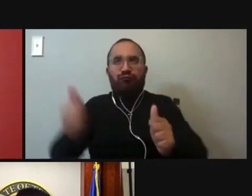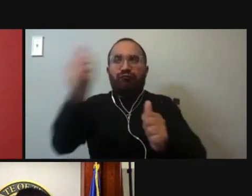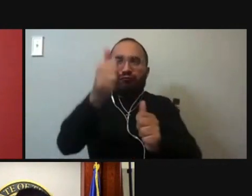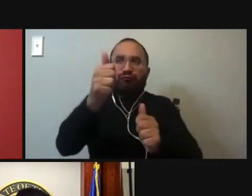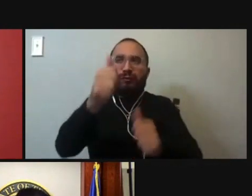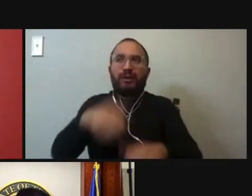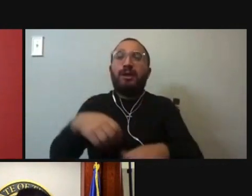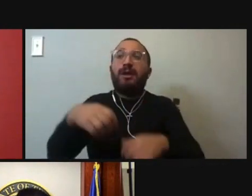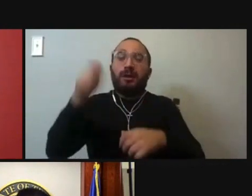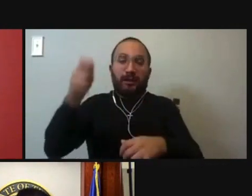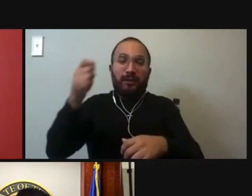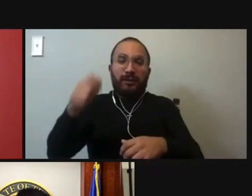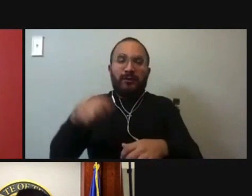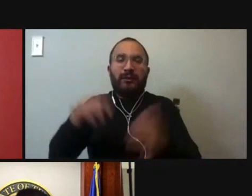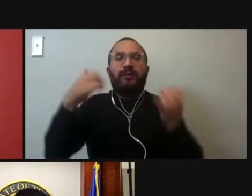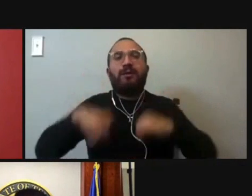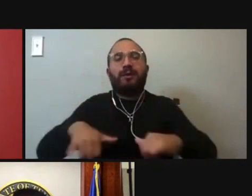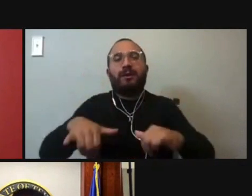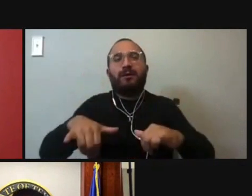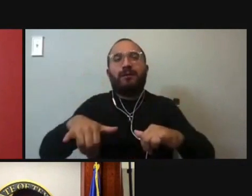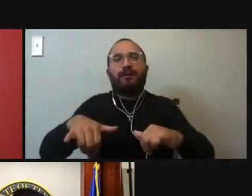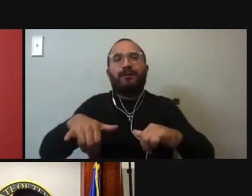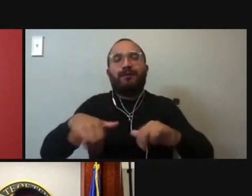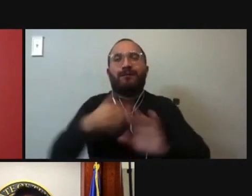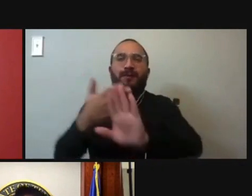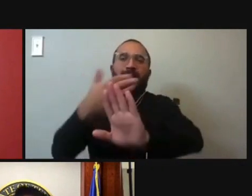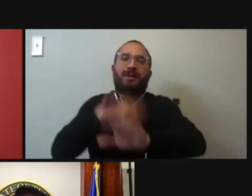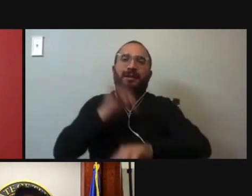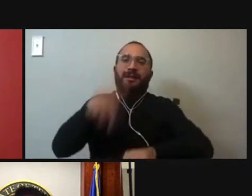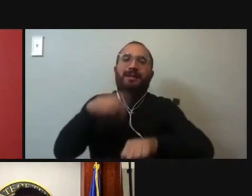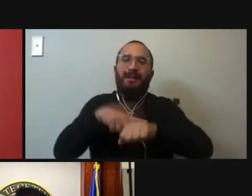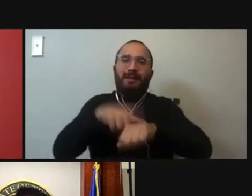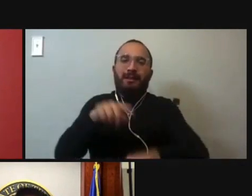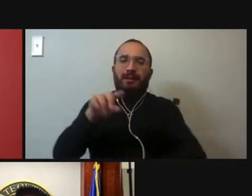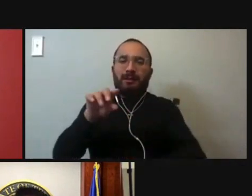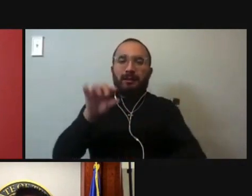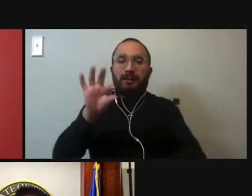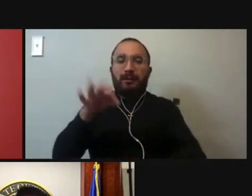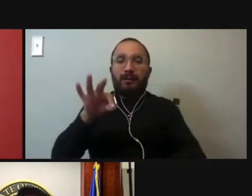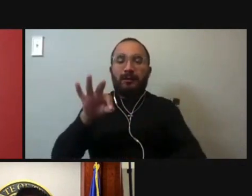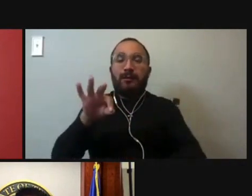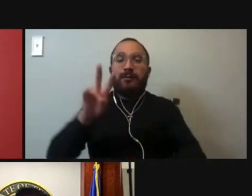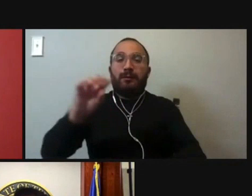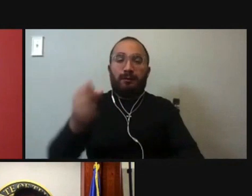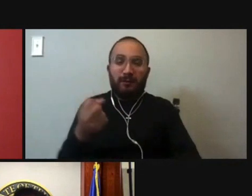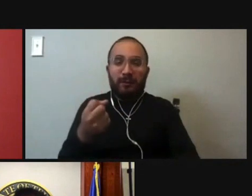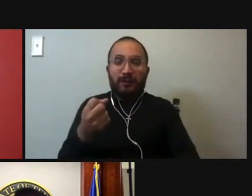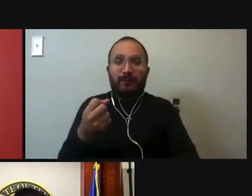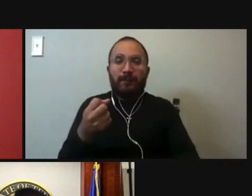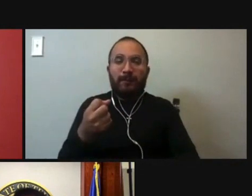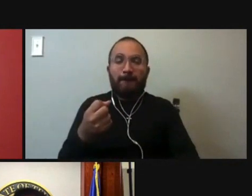on the bench, predominantly in urban communities, we still don't share equal dignity in both seeking and holding our judicial